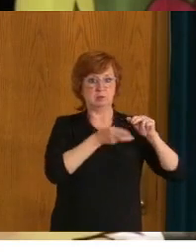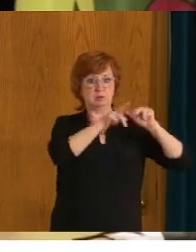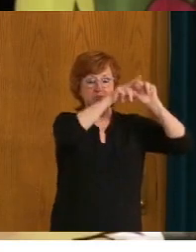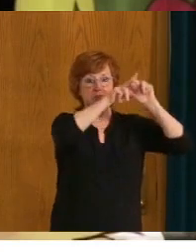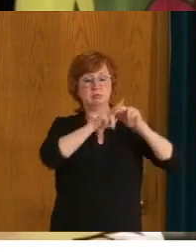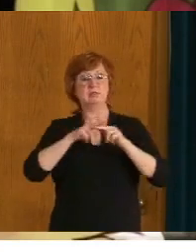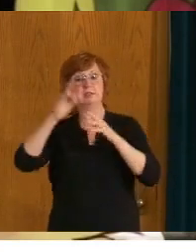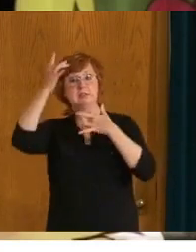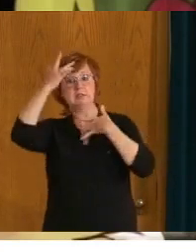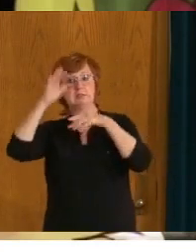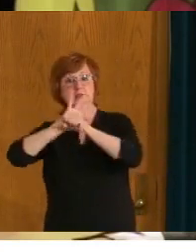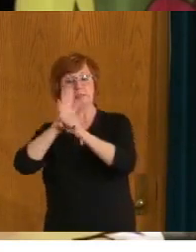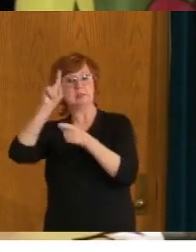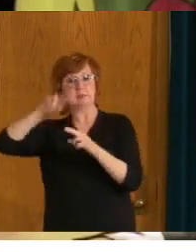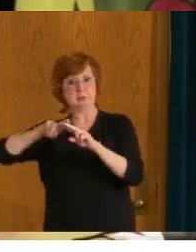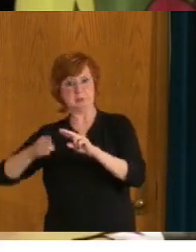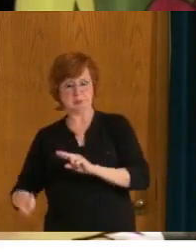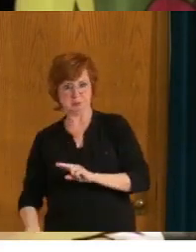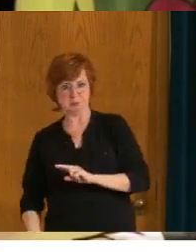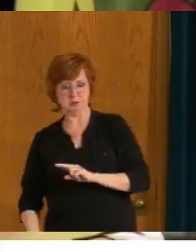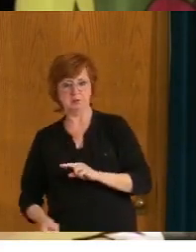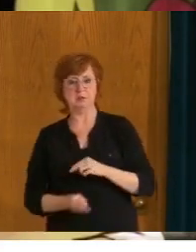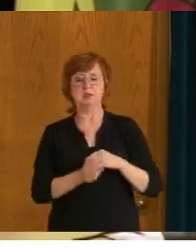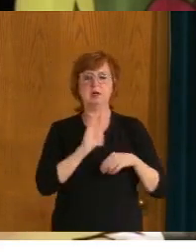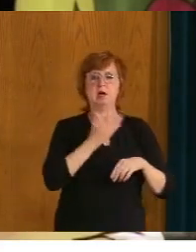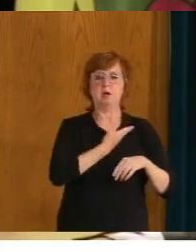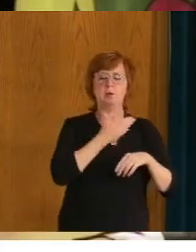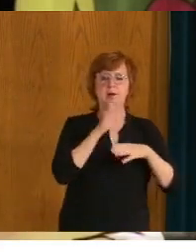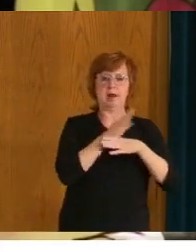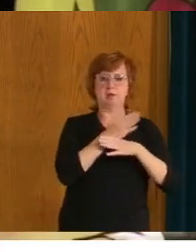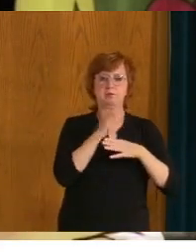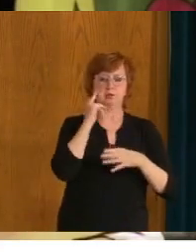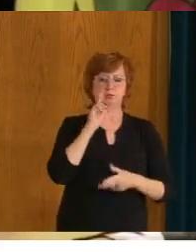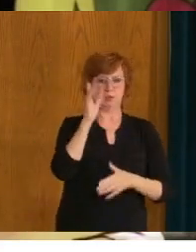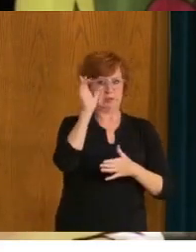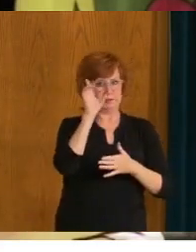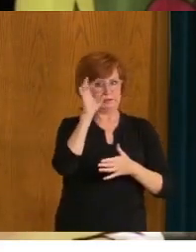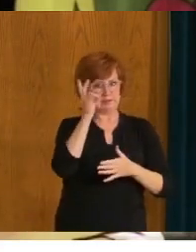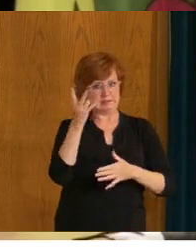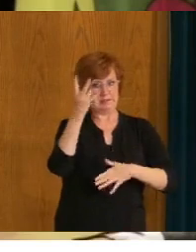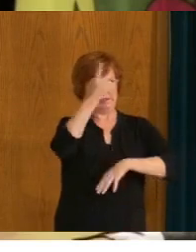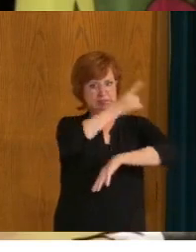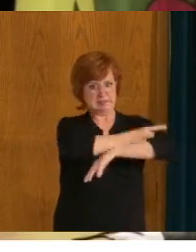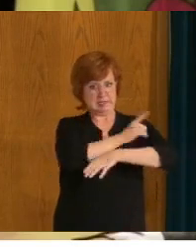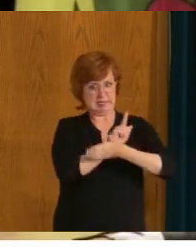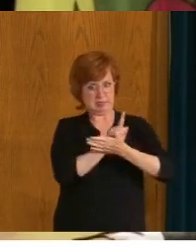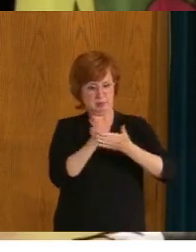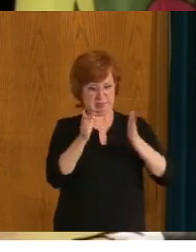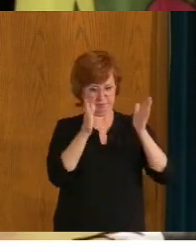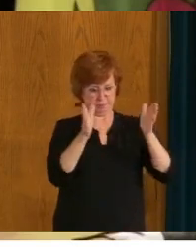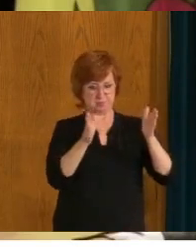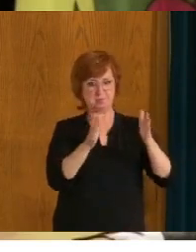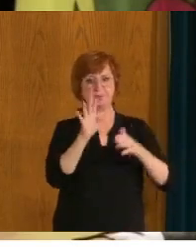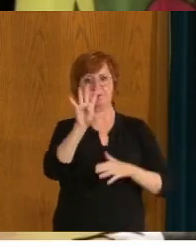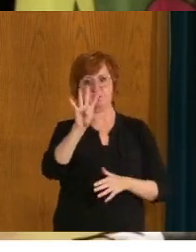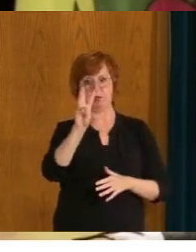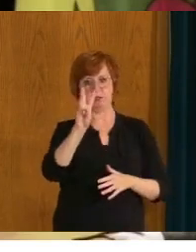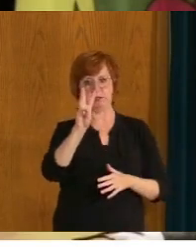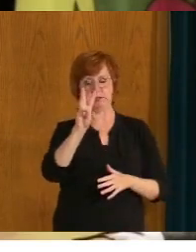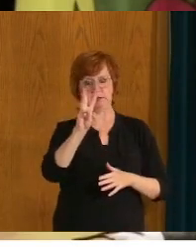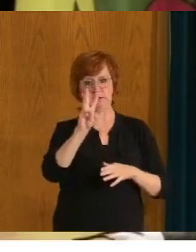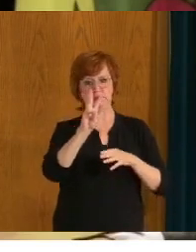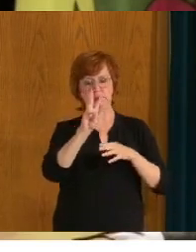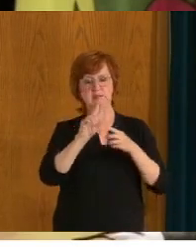Our seven-day average of new cases is now at 46. That is down 84% from the third-wave peak of